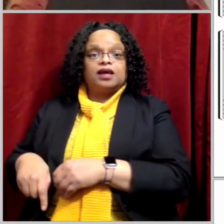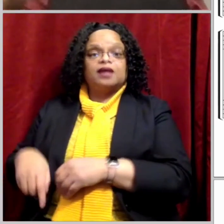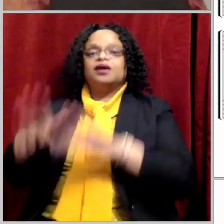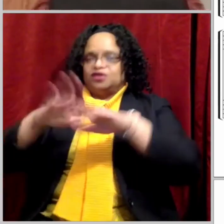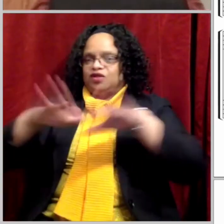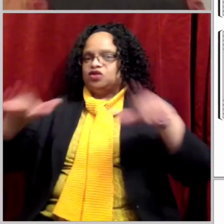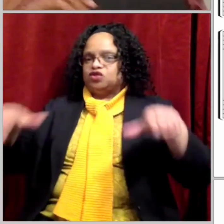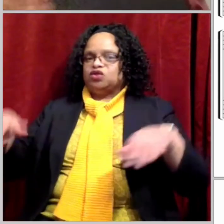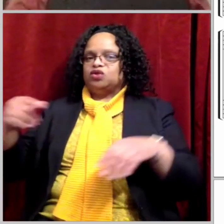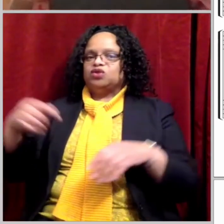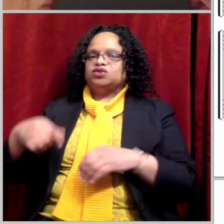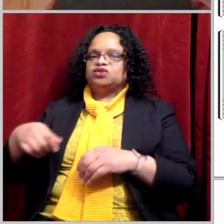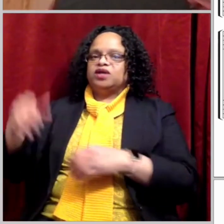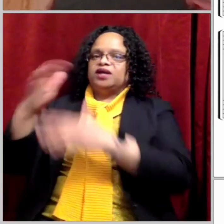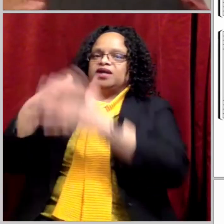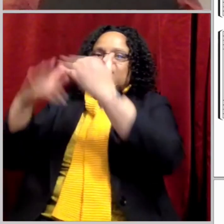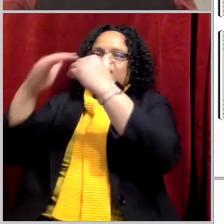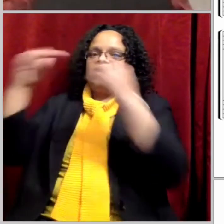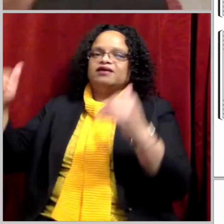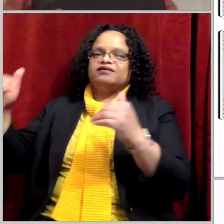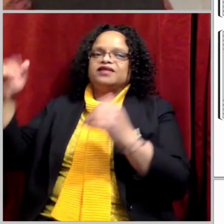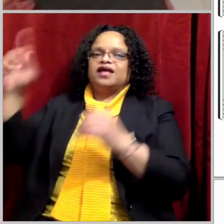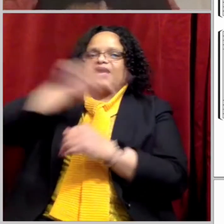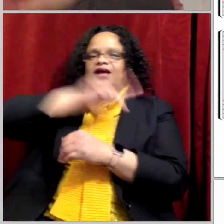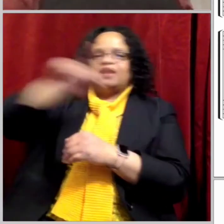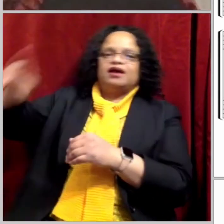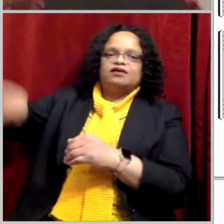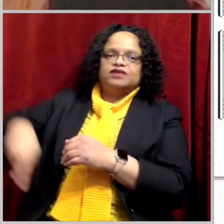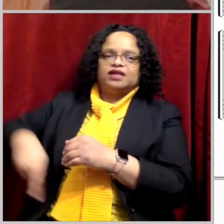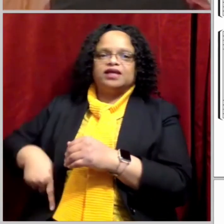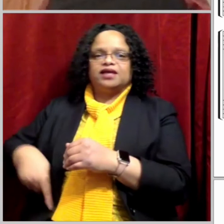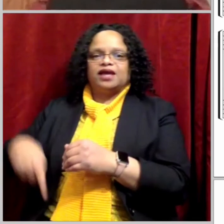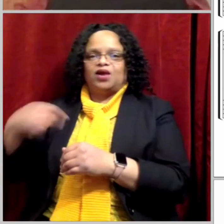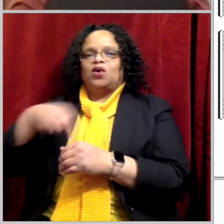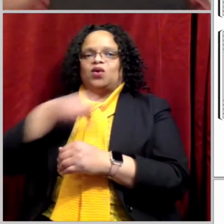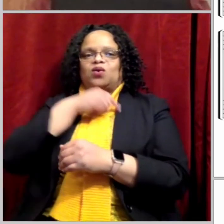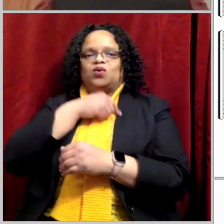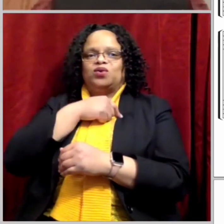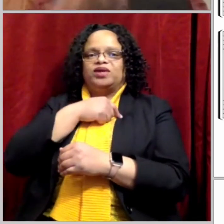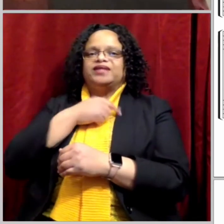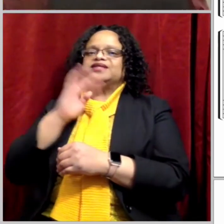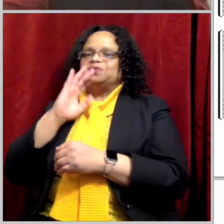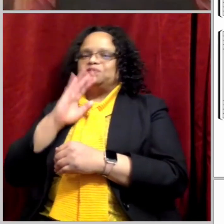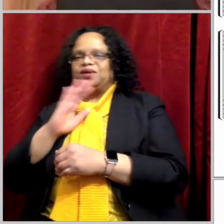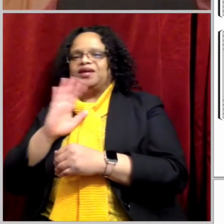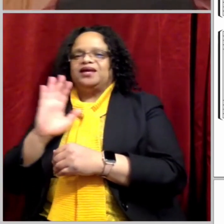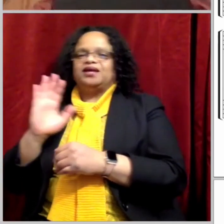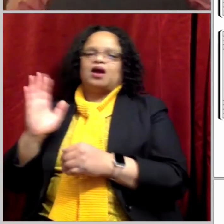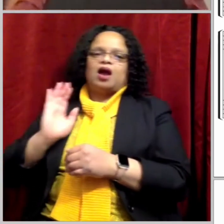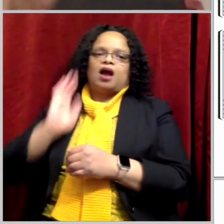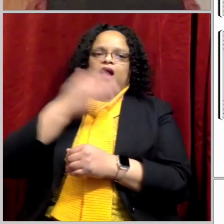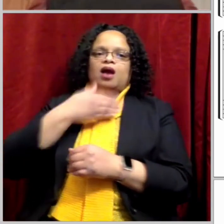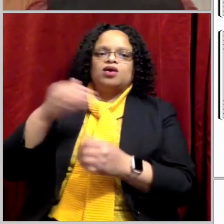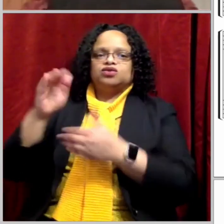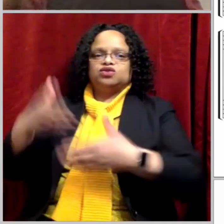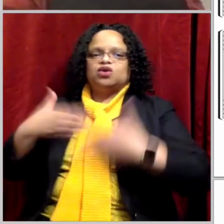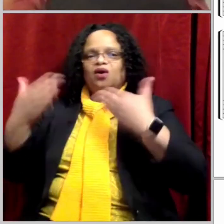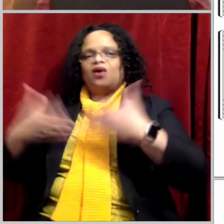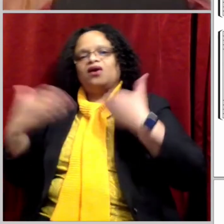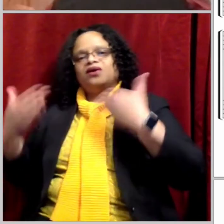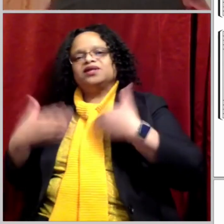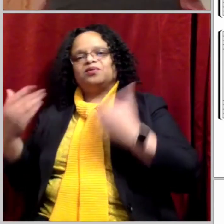King The children of the heavenly King They speak their